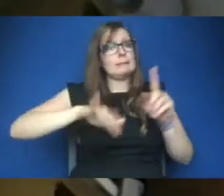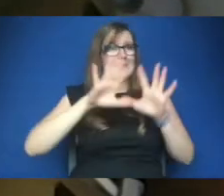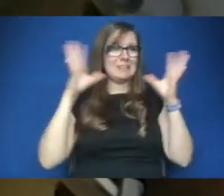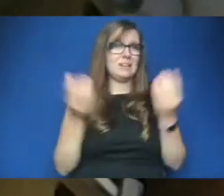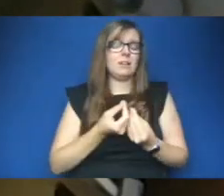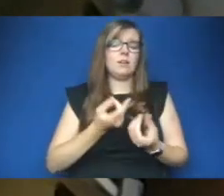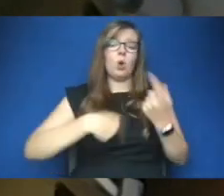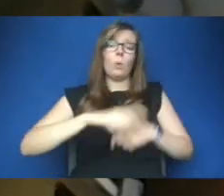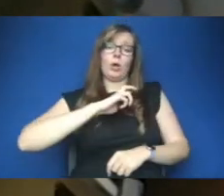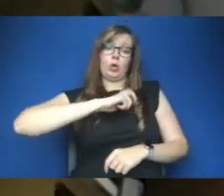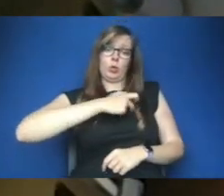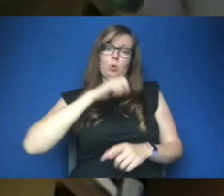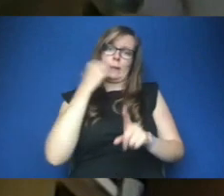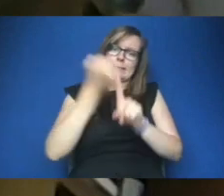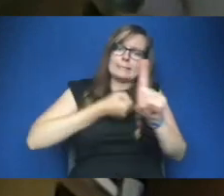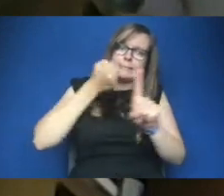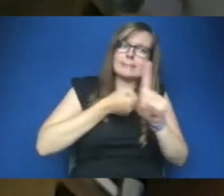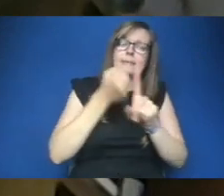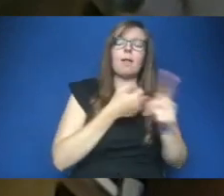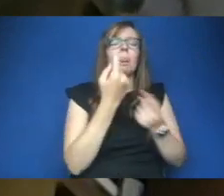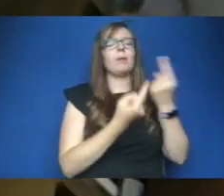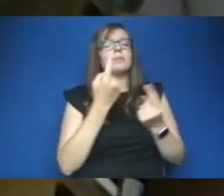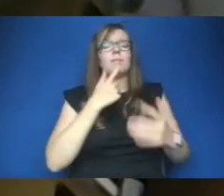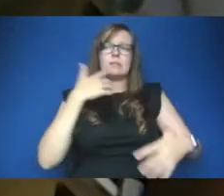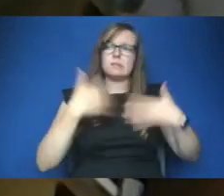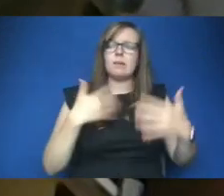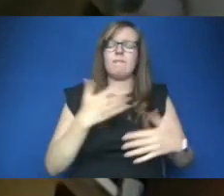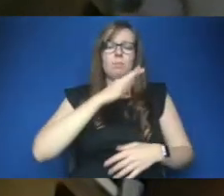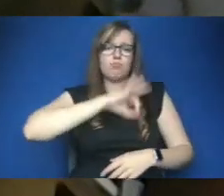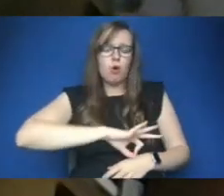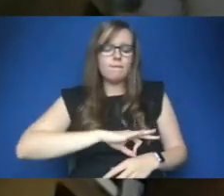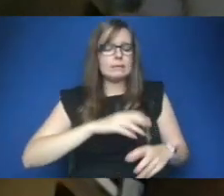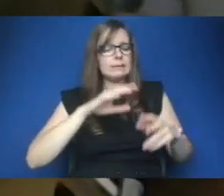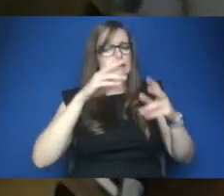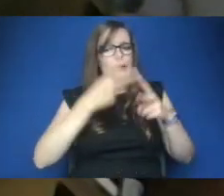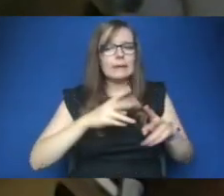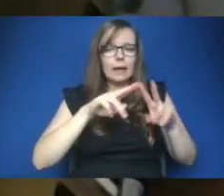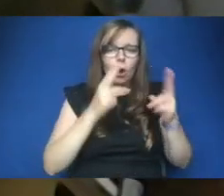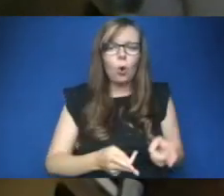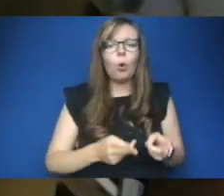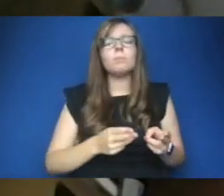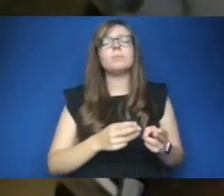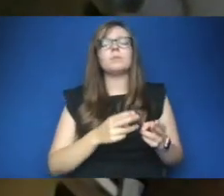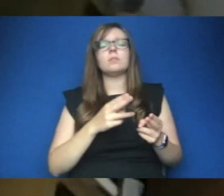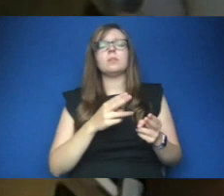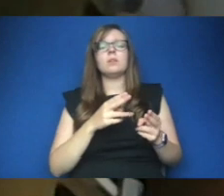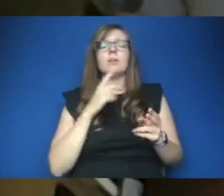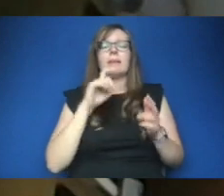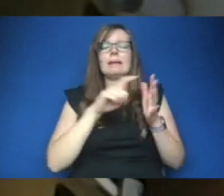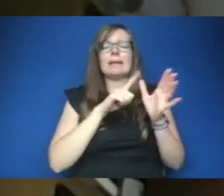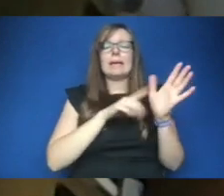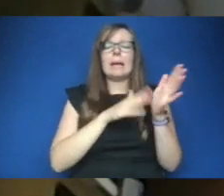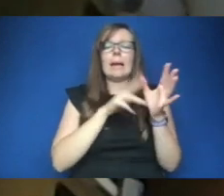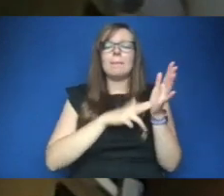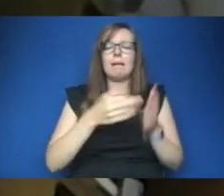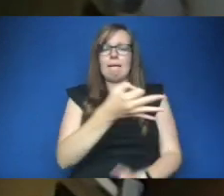so that those people who sought profits from care homes to take those profits to the cayman islands and places like that are removed